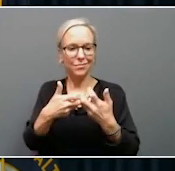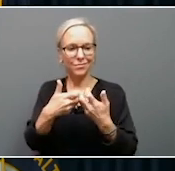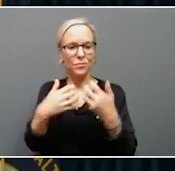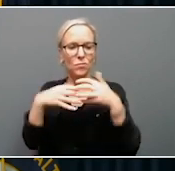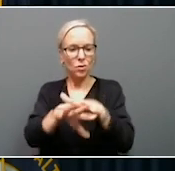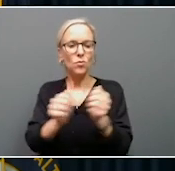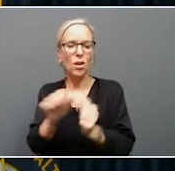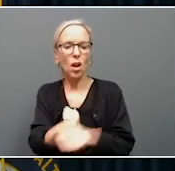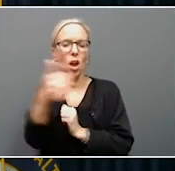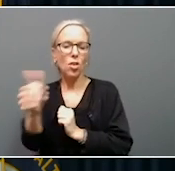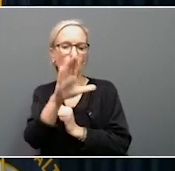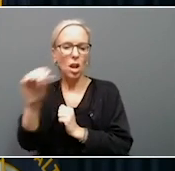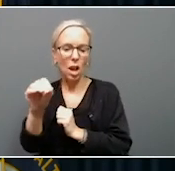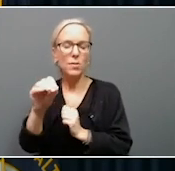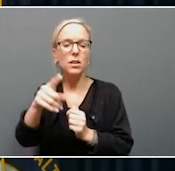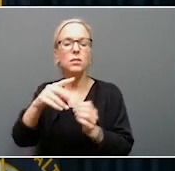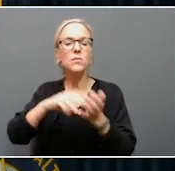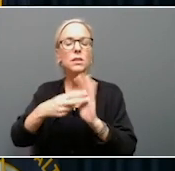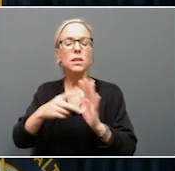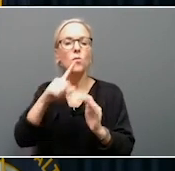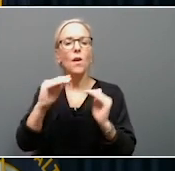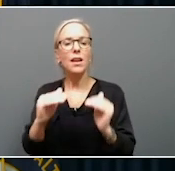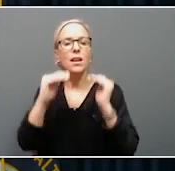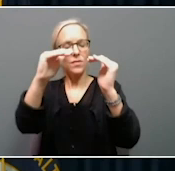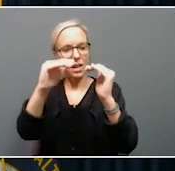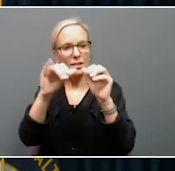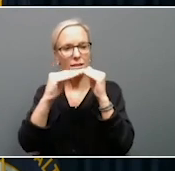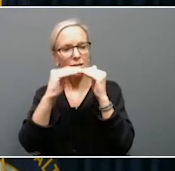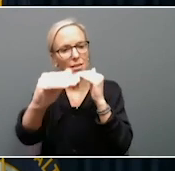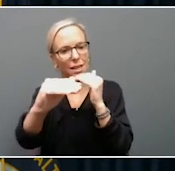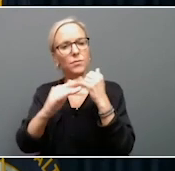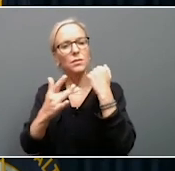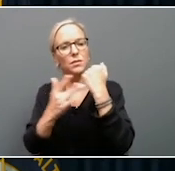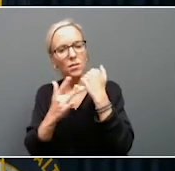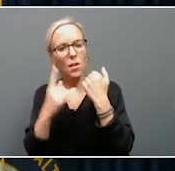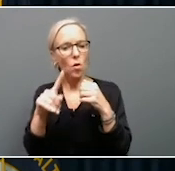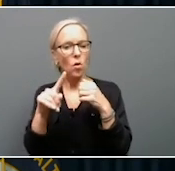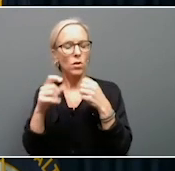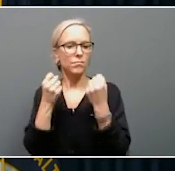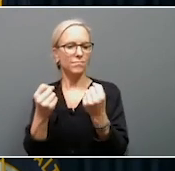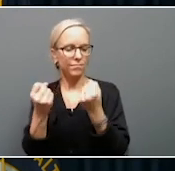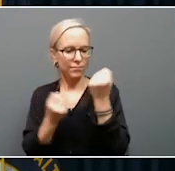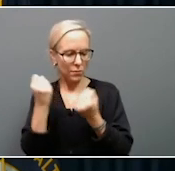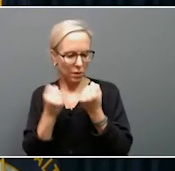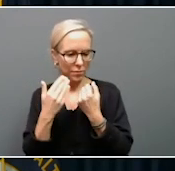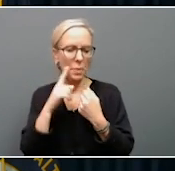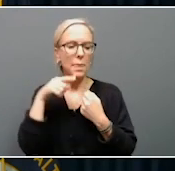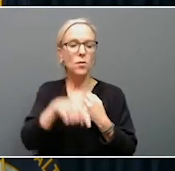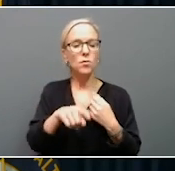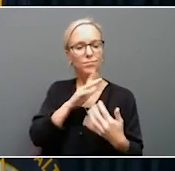which stands for Advanced Sustainable Technologies for Mobility. We stand ever ready to meet this transition to